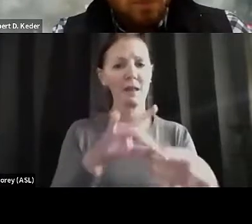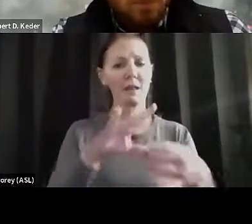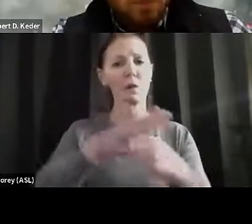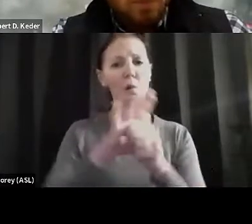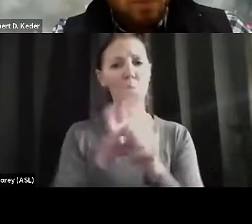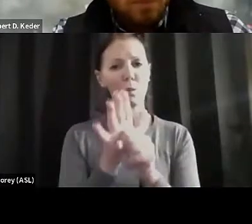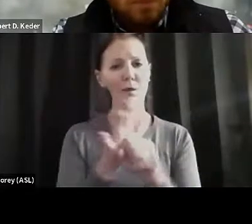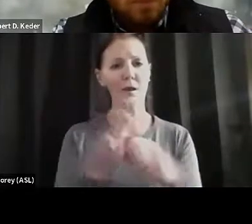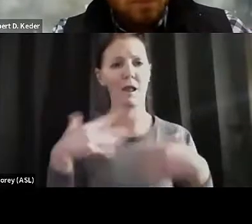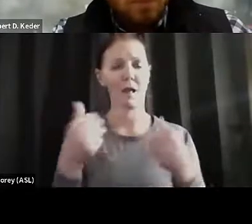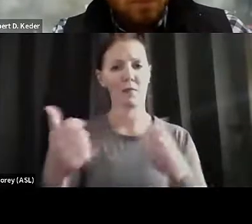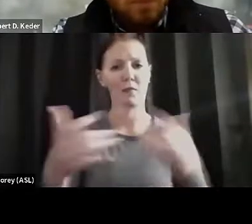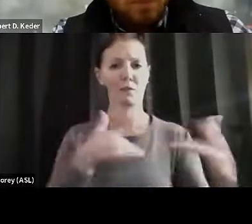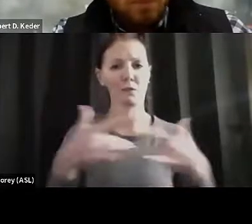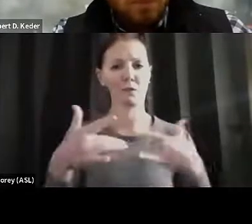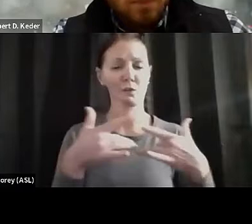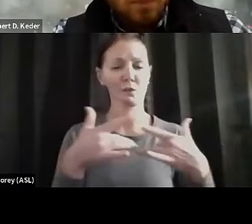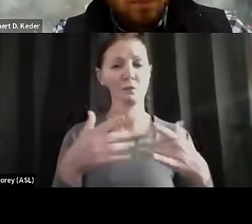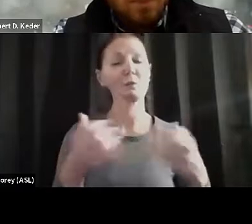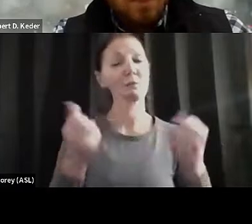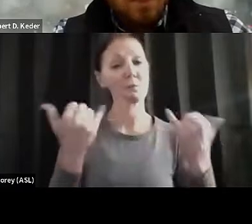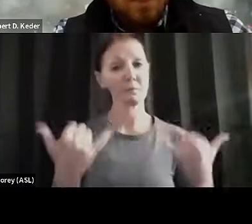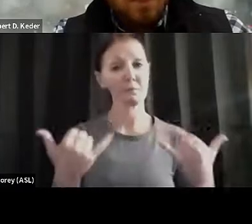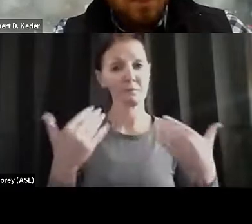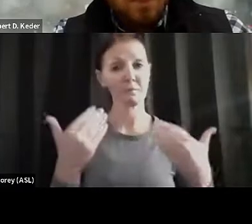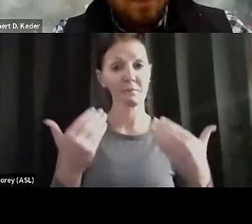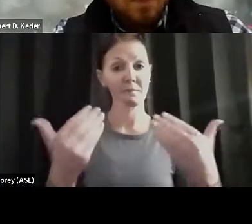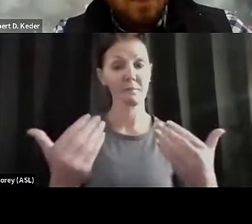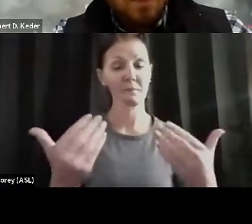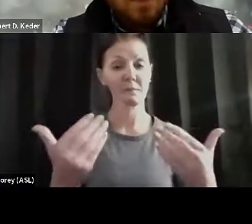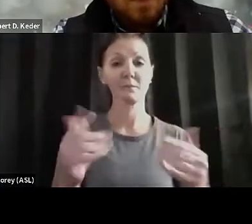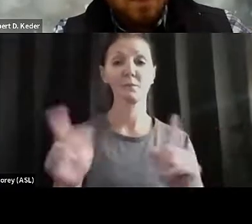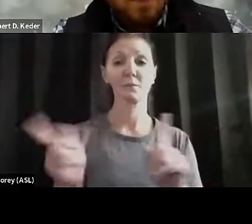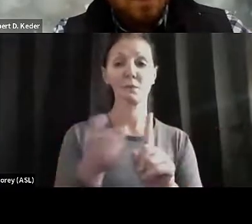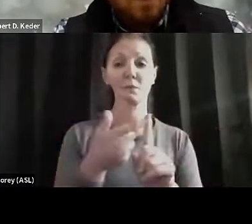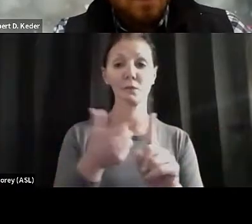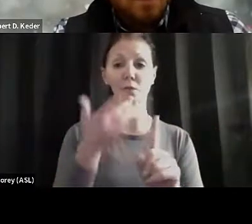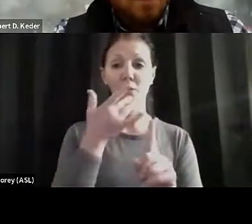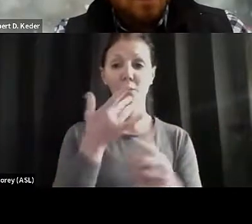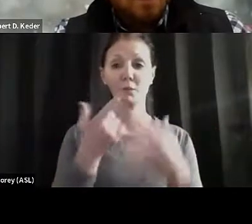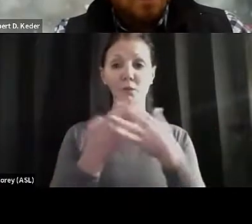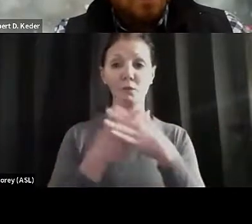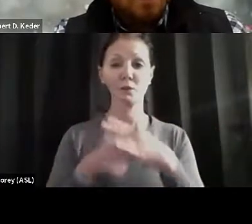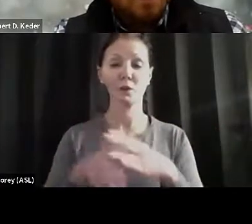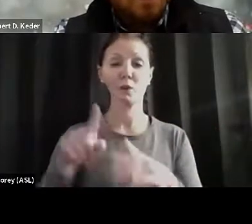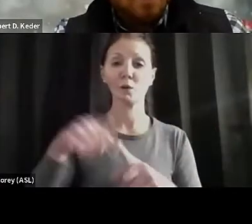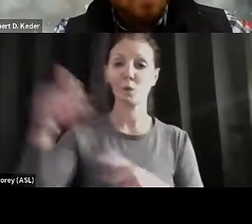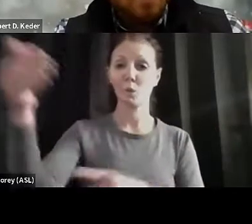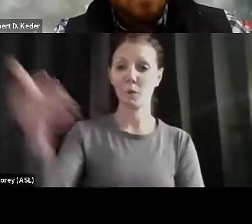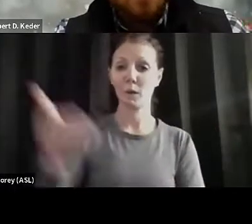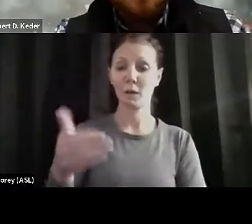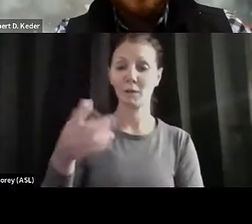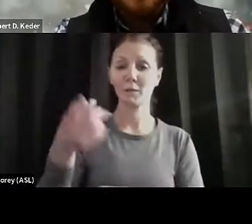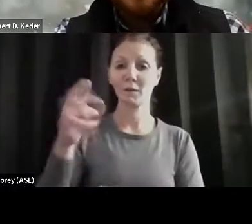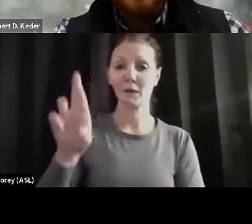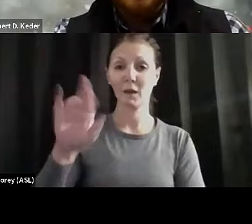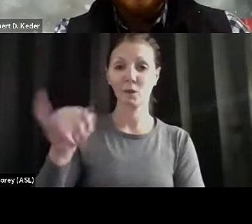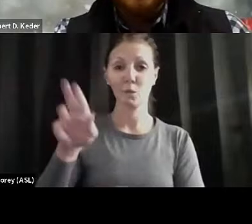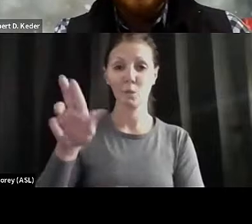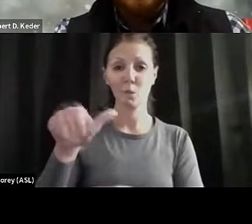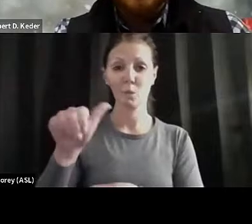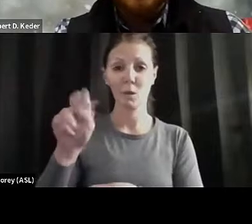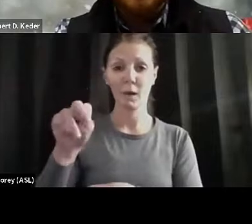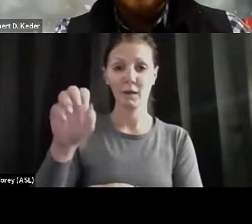wait, let's start. So I would like to actually start and welcome Dr. Juan Salazar,